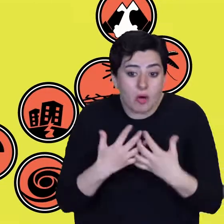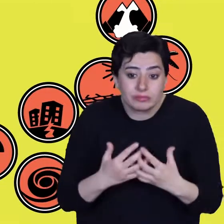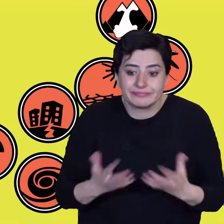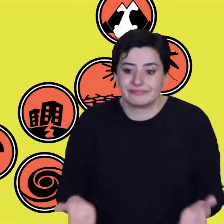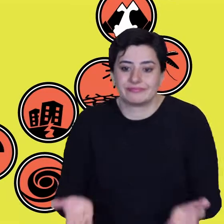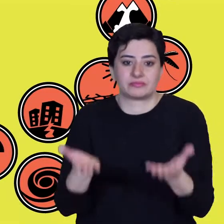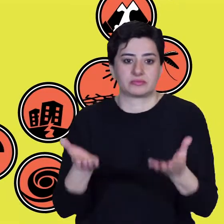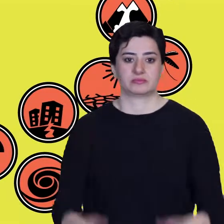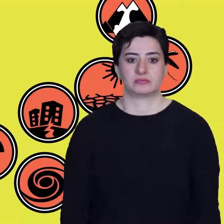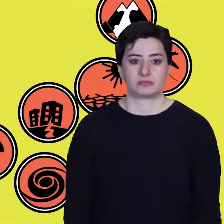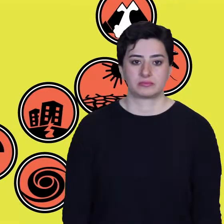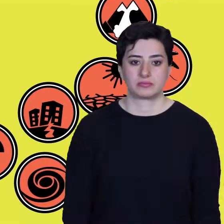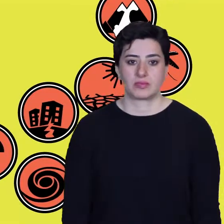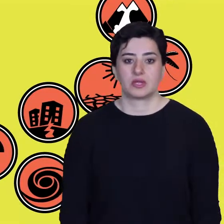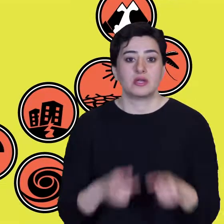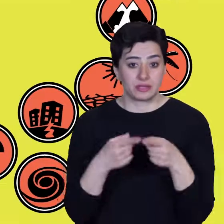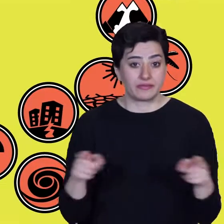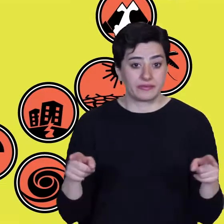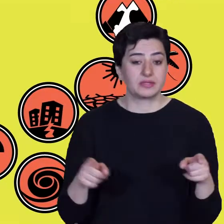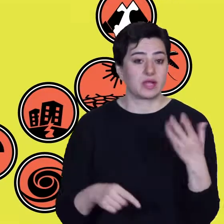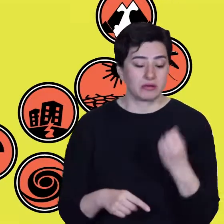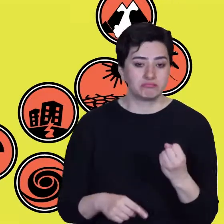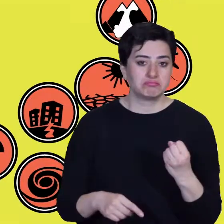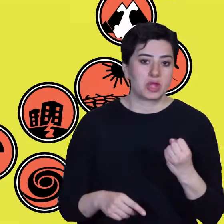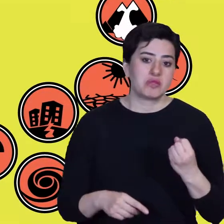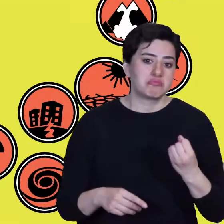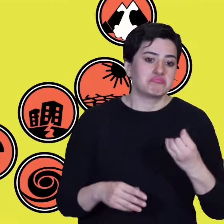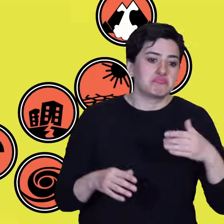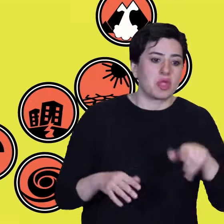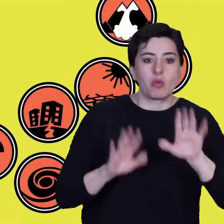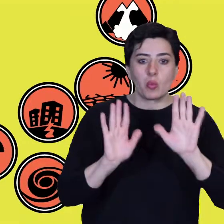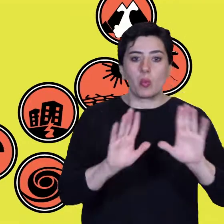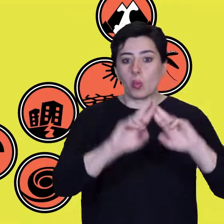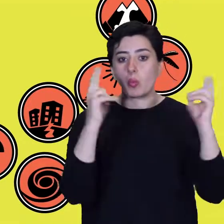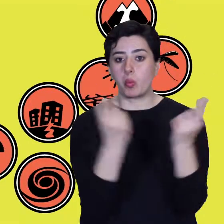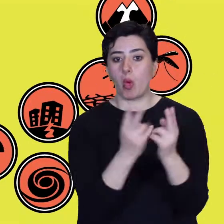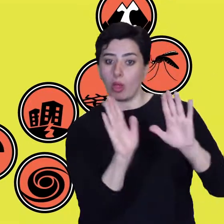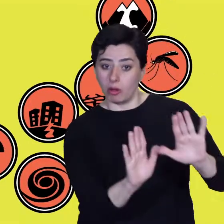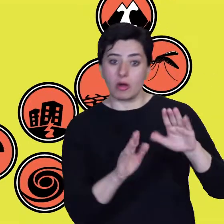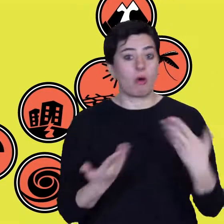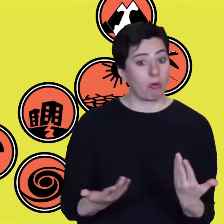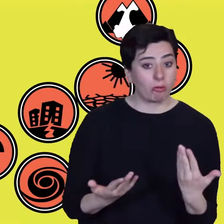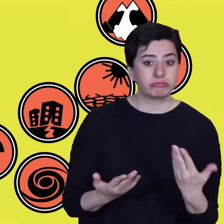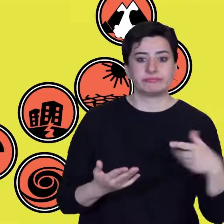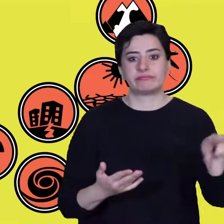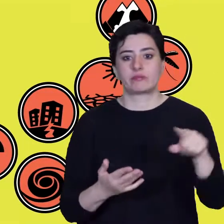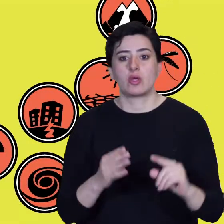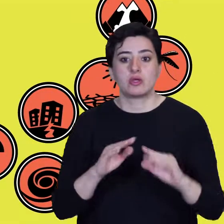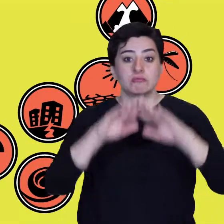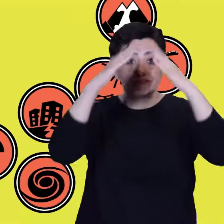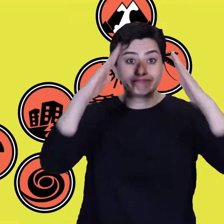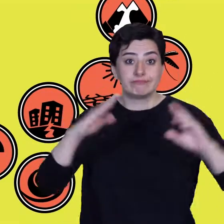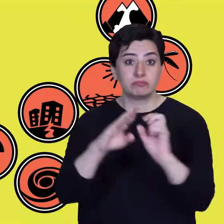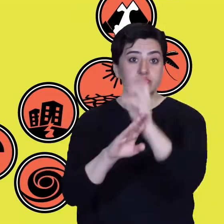There are different types of hazards. Some are natural, such as earthquakes, hurricanes, volcanoes, floods, droughts and